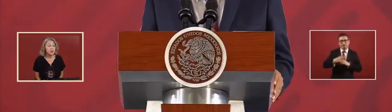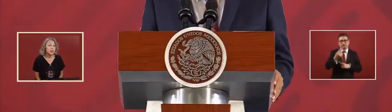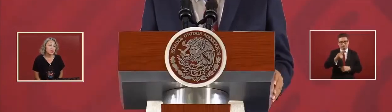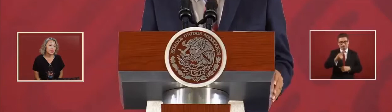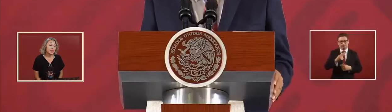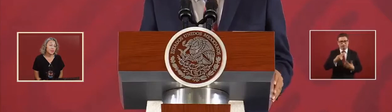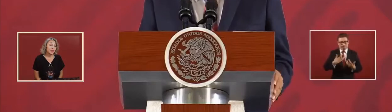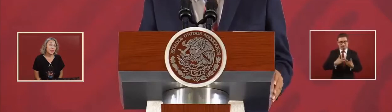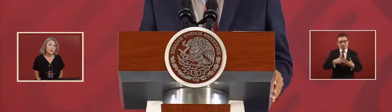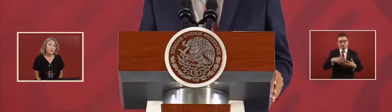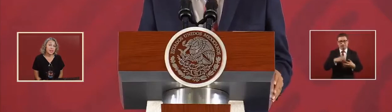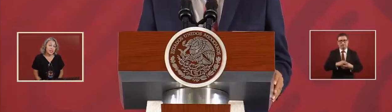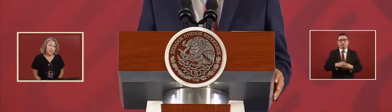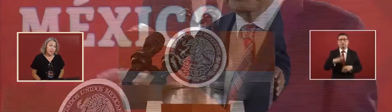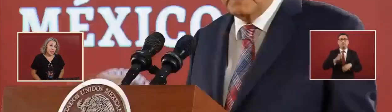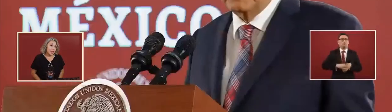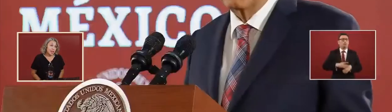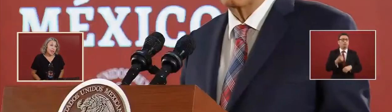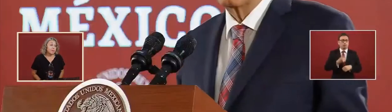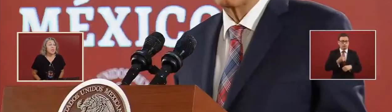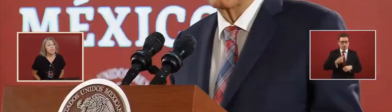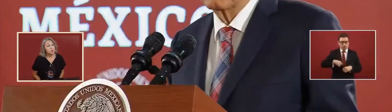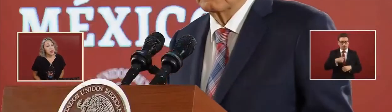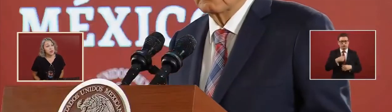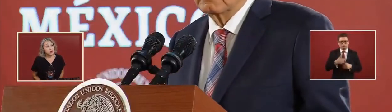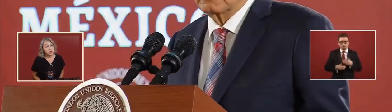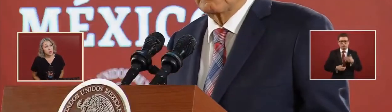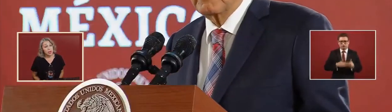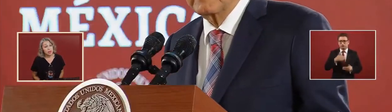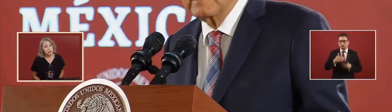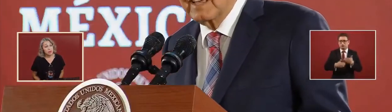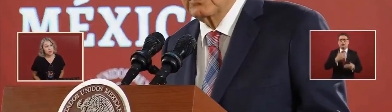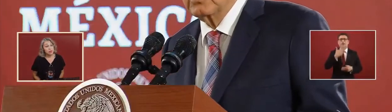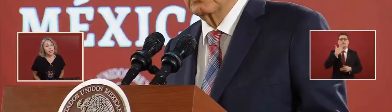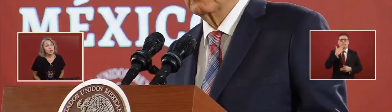And because we are doing well and we are advancing.